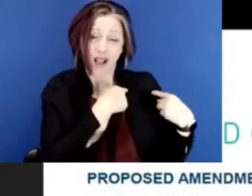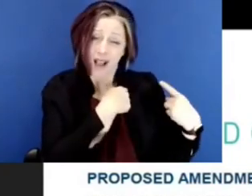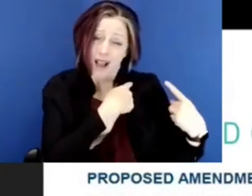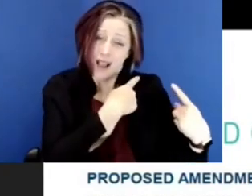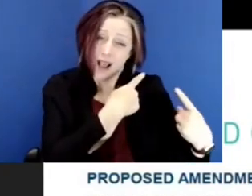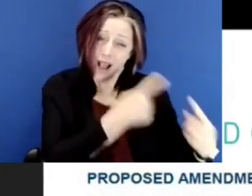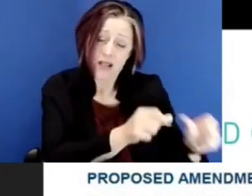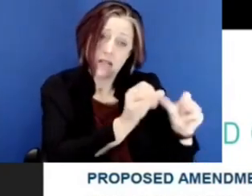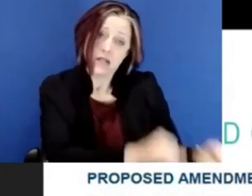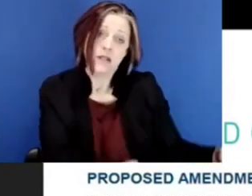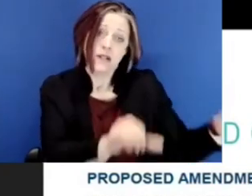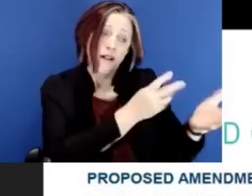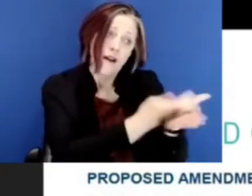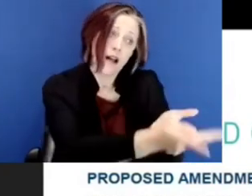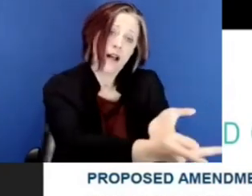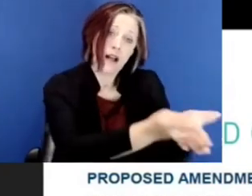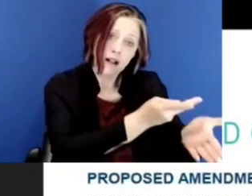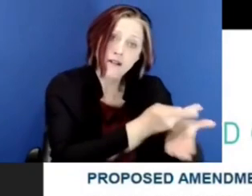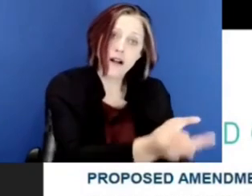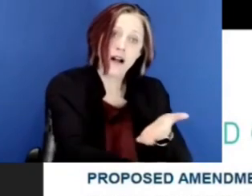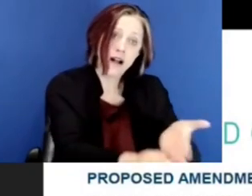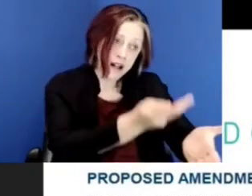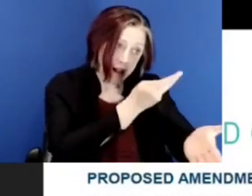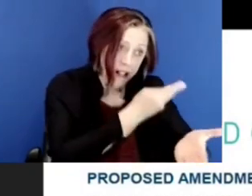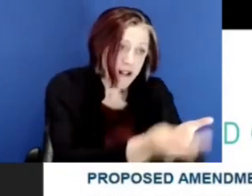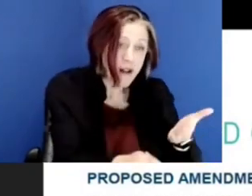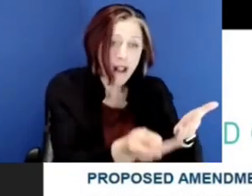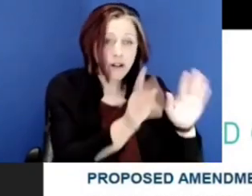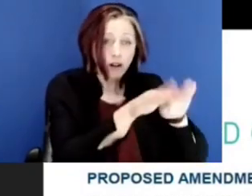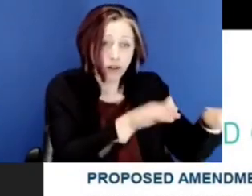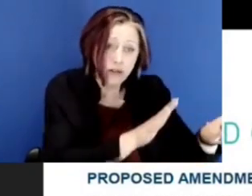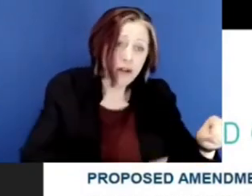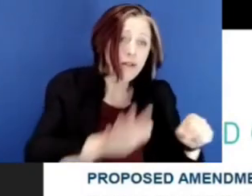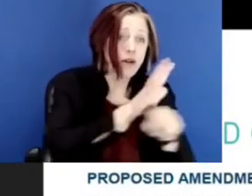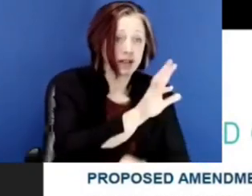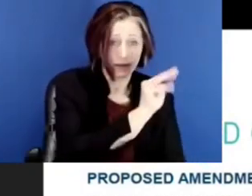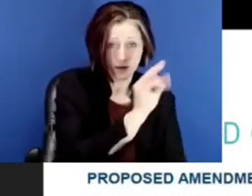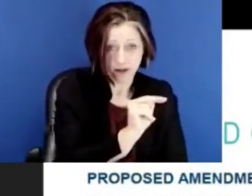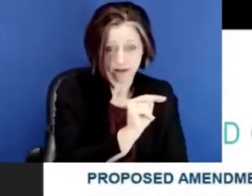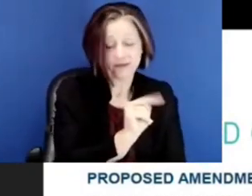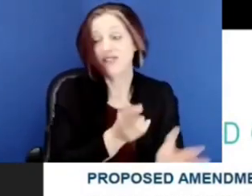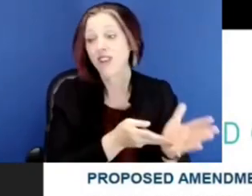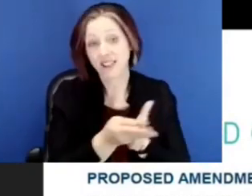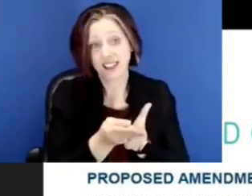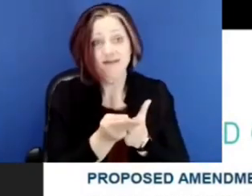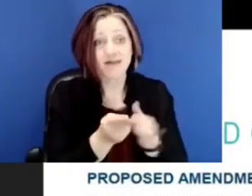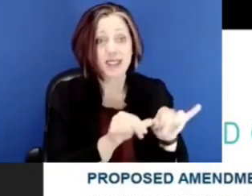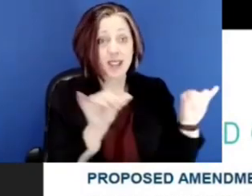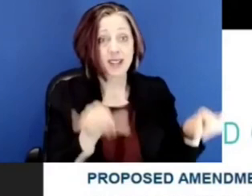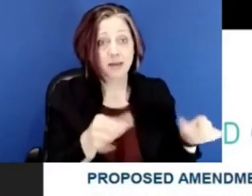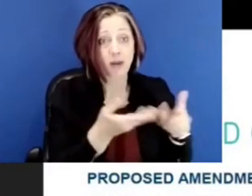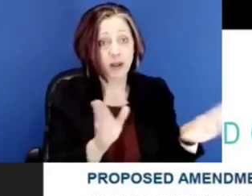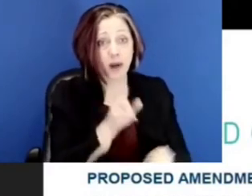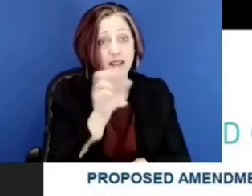children across this state. And quite frankly, systems across the